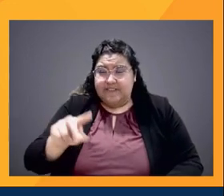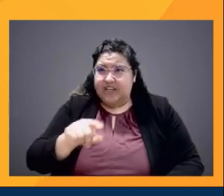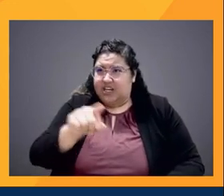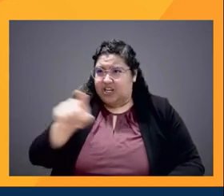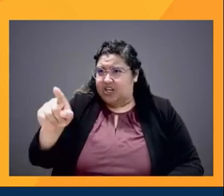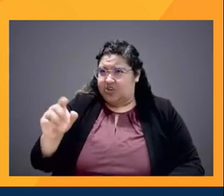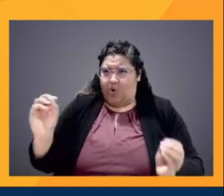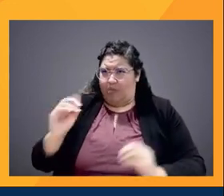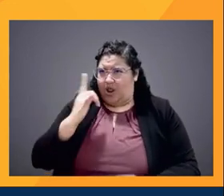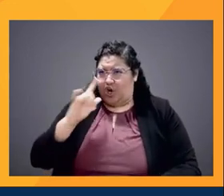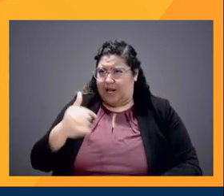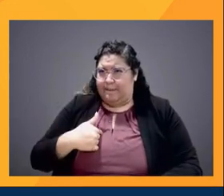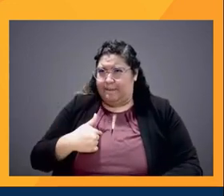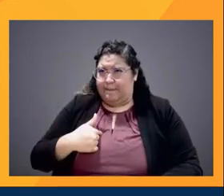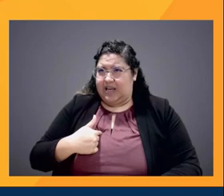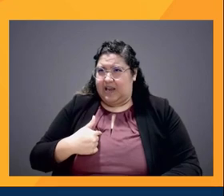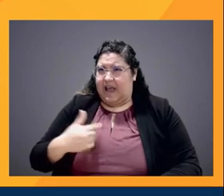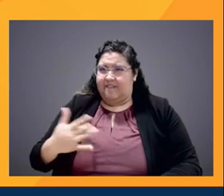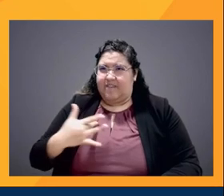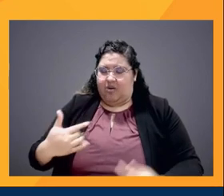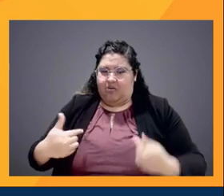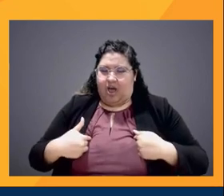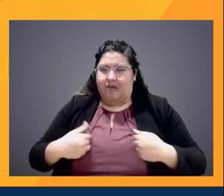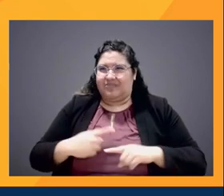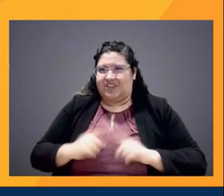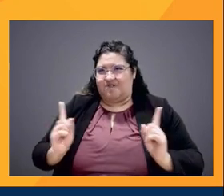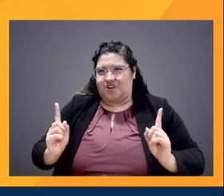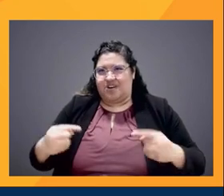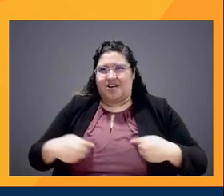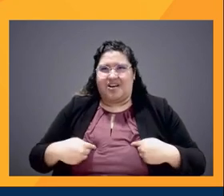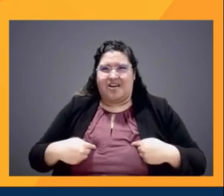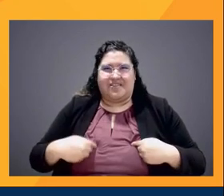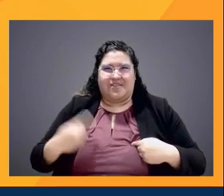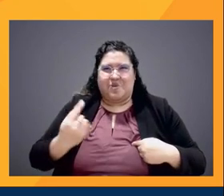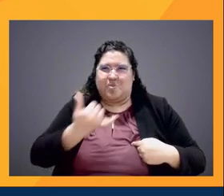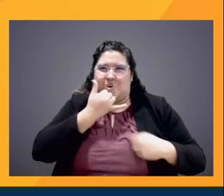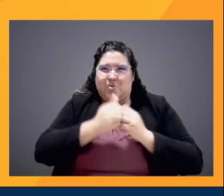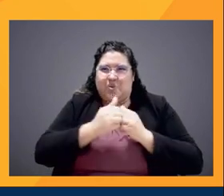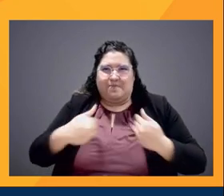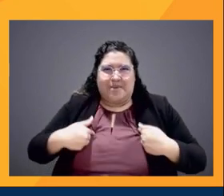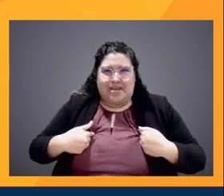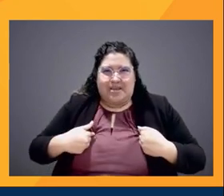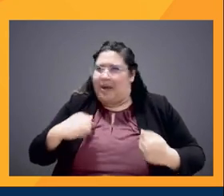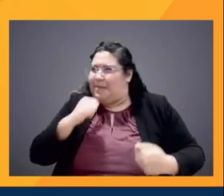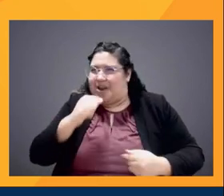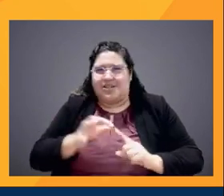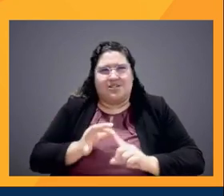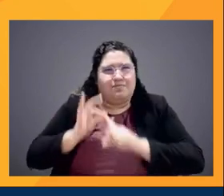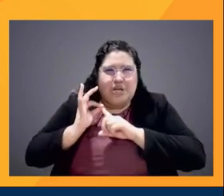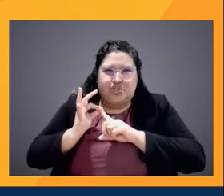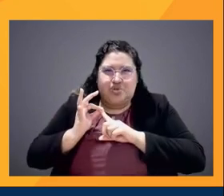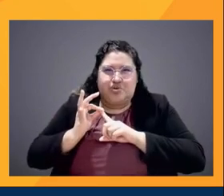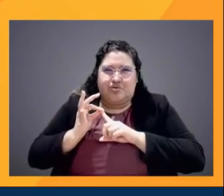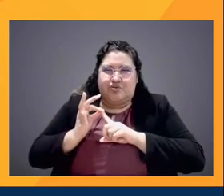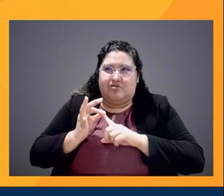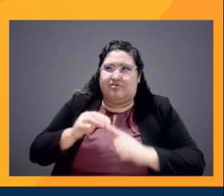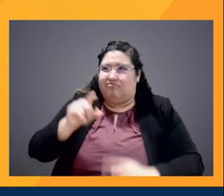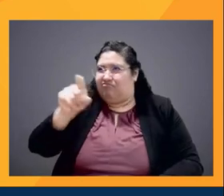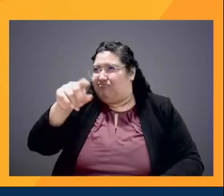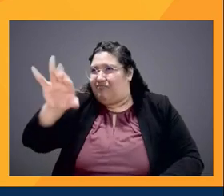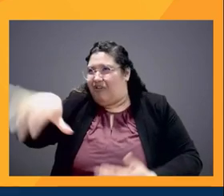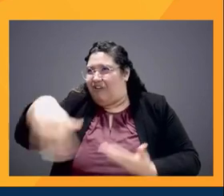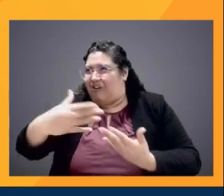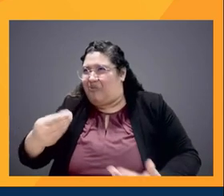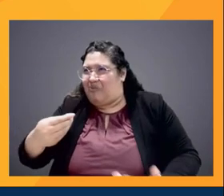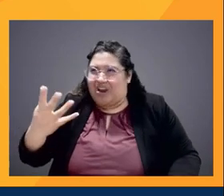Like I'm not special enough. I'm not authentic enough because I'm not on TV. Nobody's telling my story.